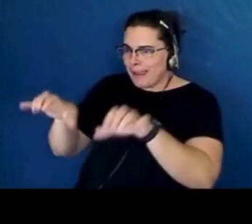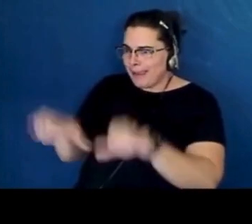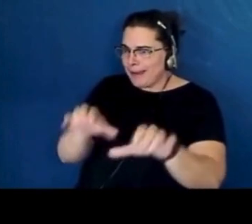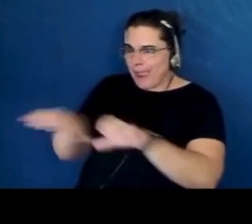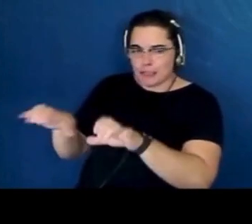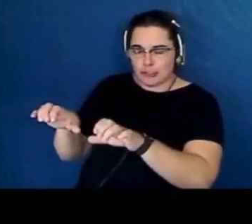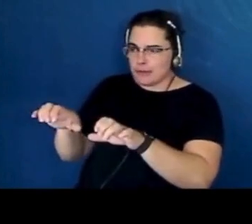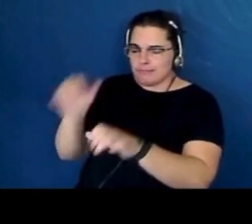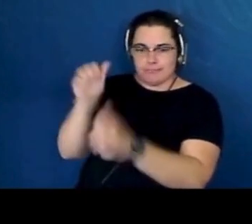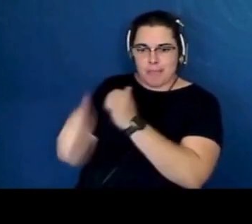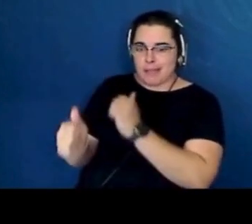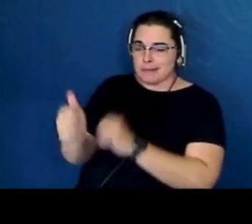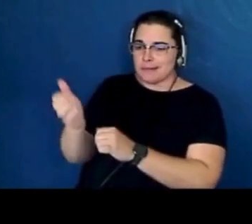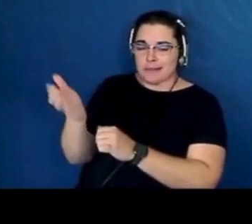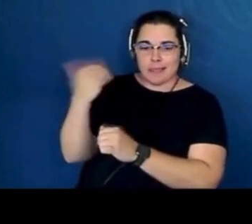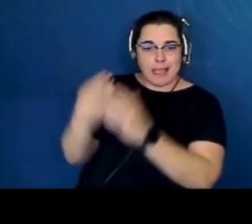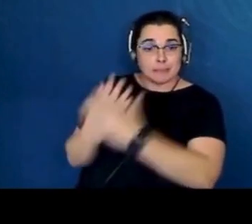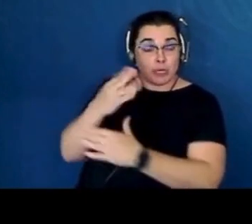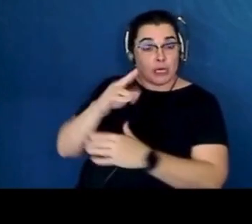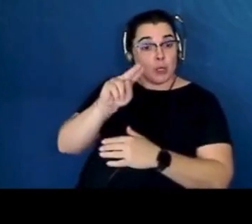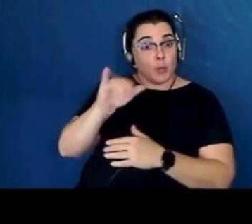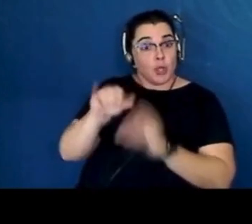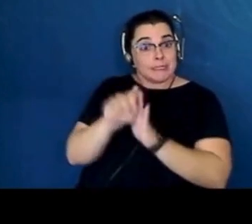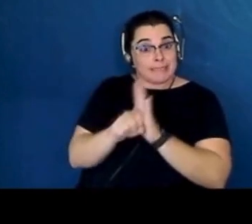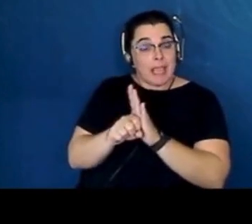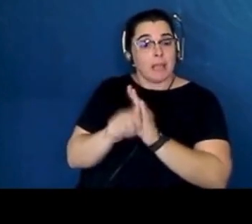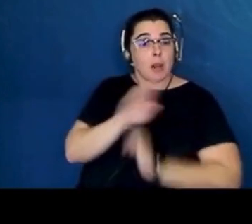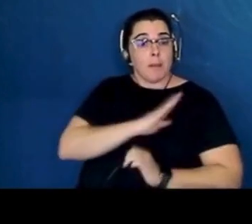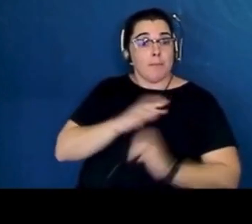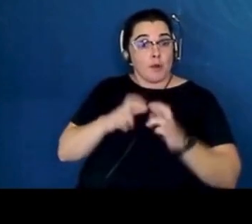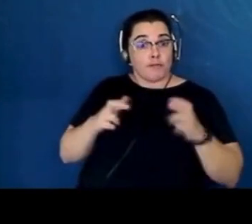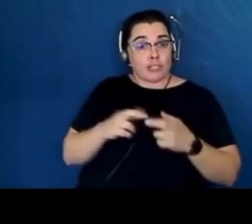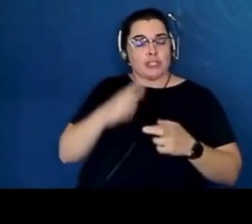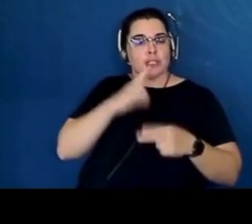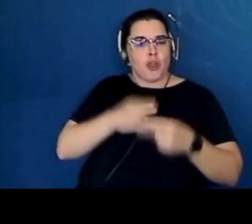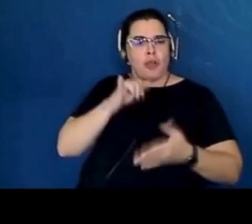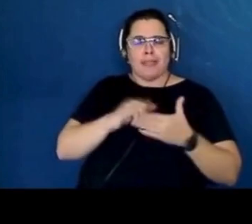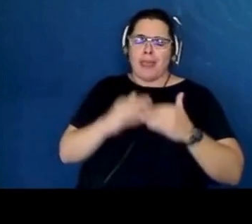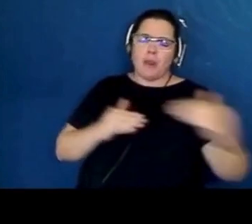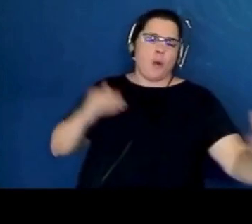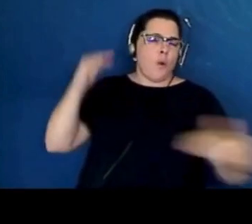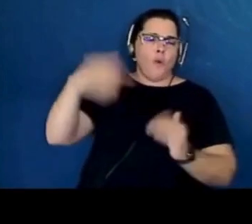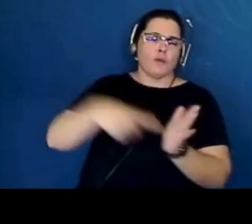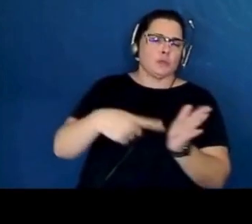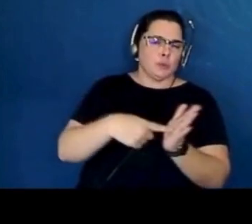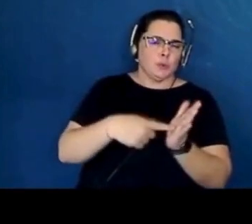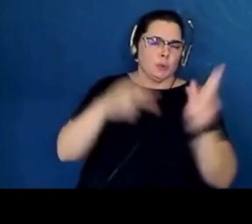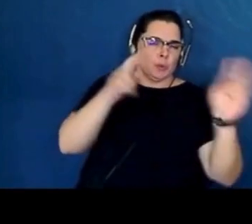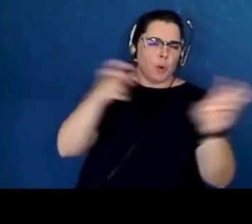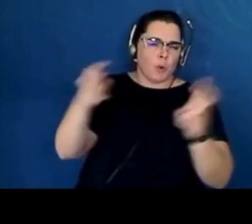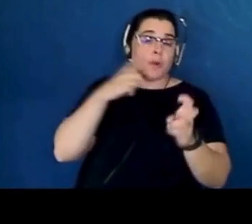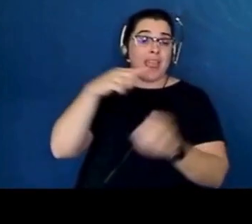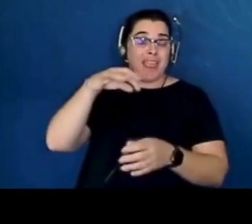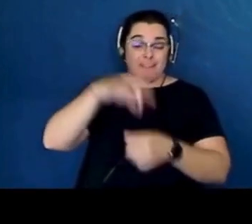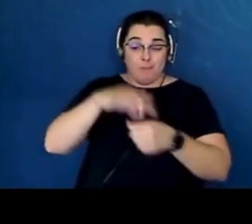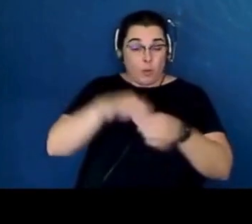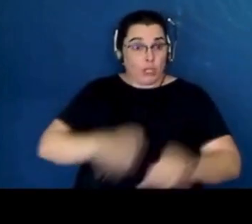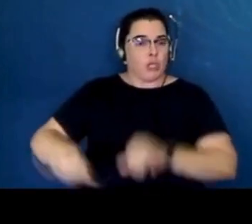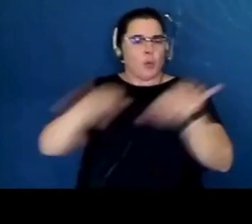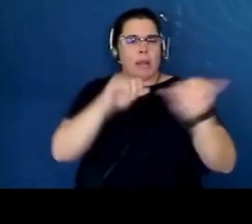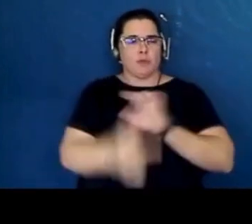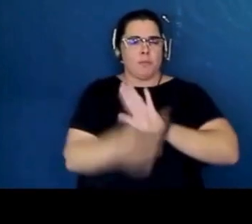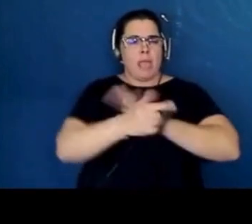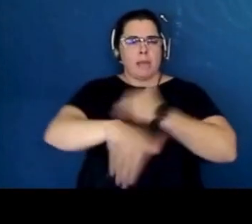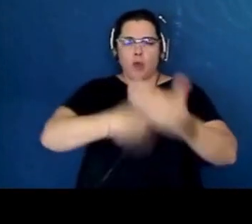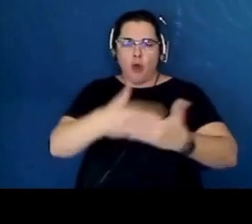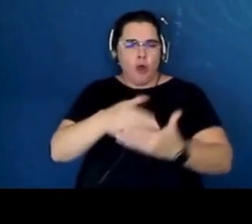Last spring, for example, New York State, the Board of Regents, called it, quote, long overdue, end quote, and voted unanimously to ban all